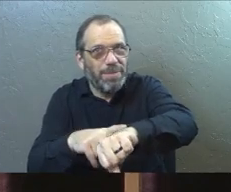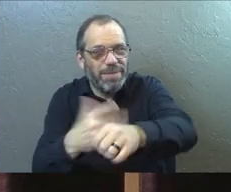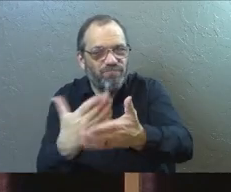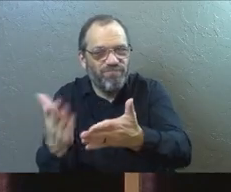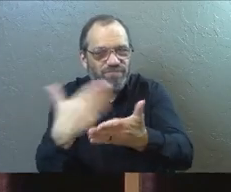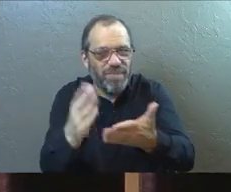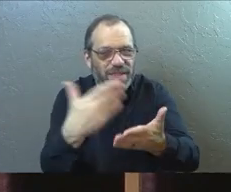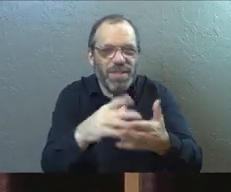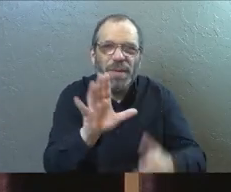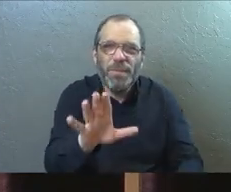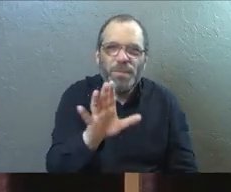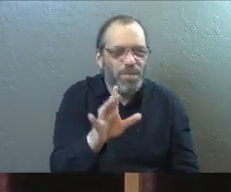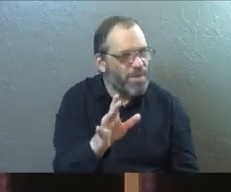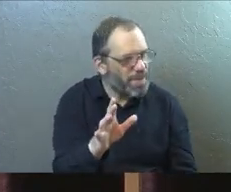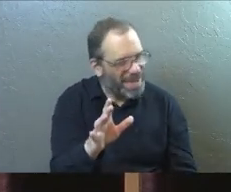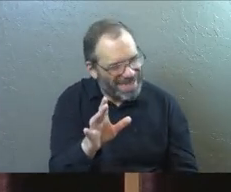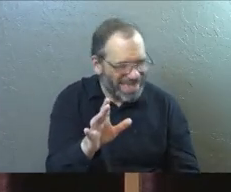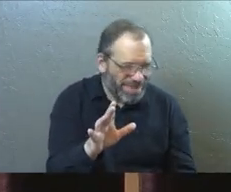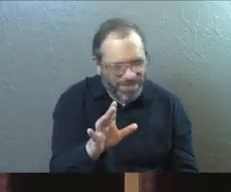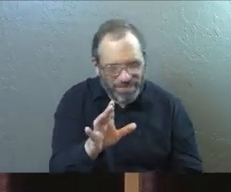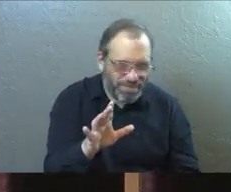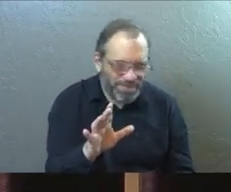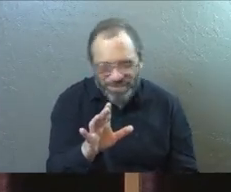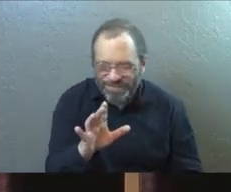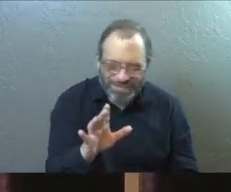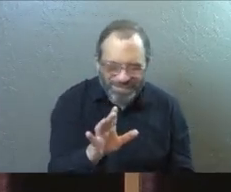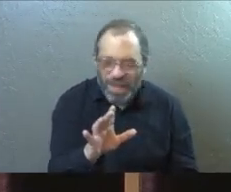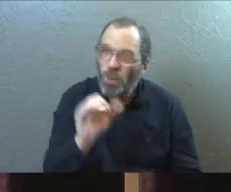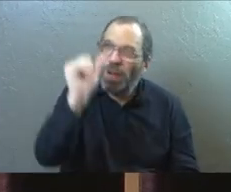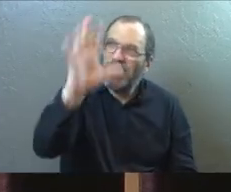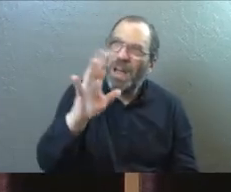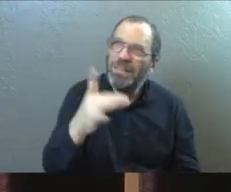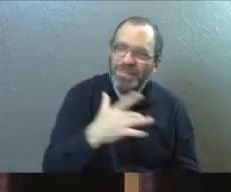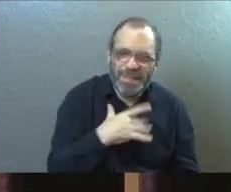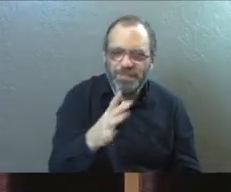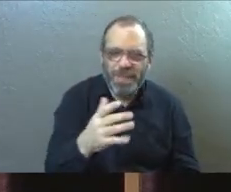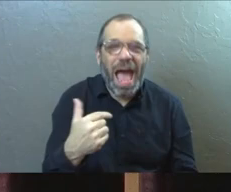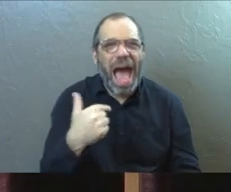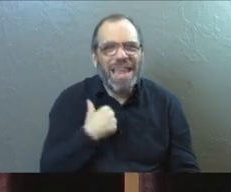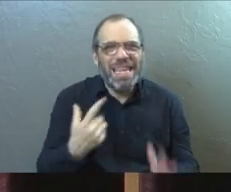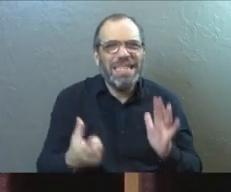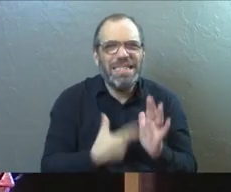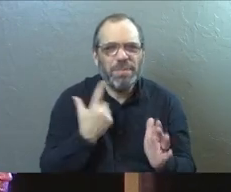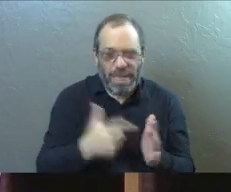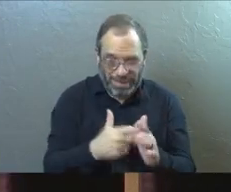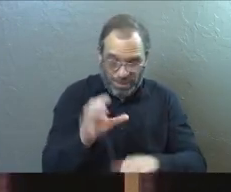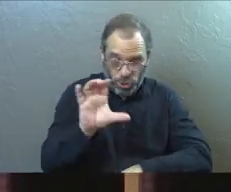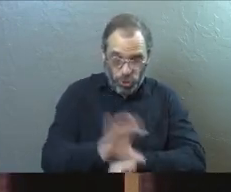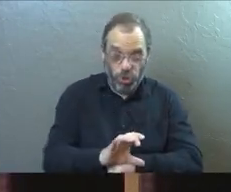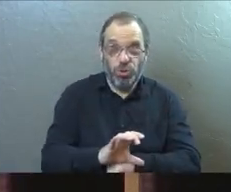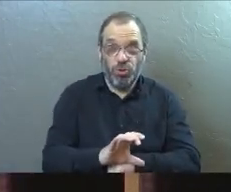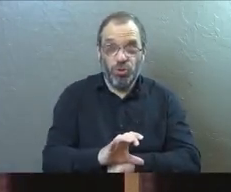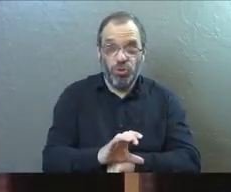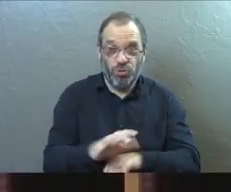And so if I could just try to figure out what God is trying to talk about here. I think sometimes in the church,